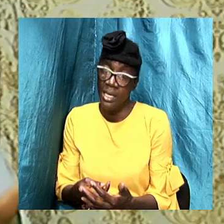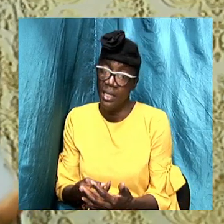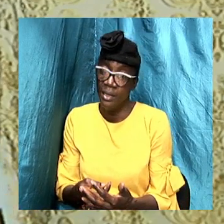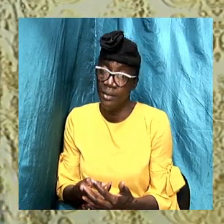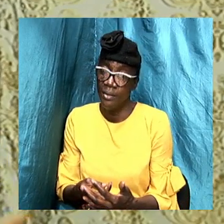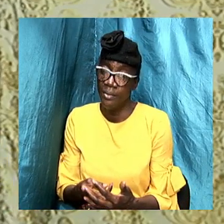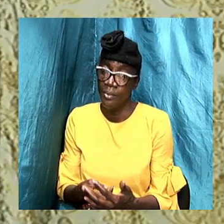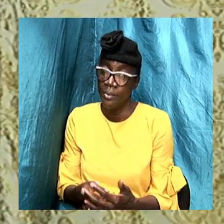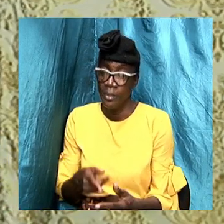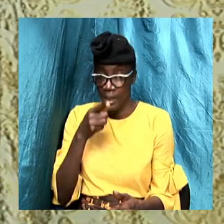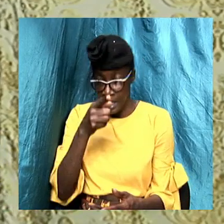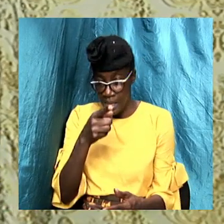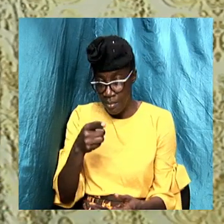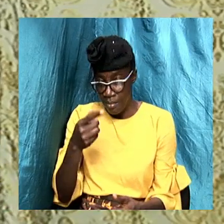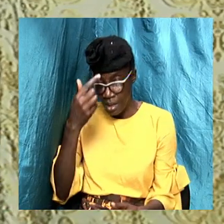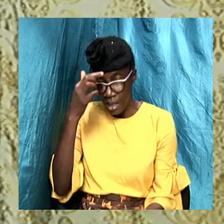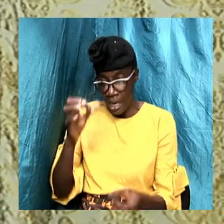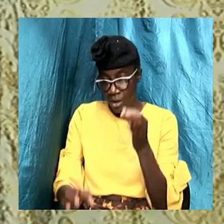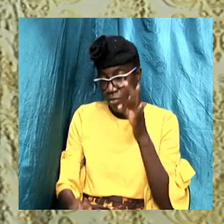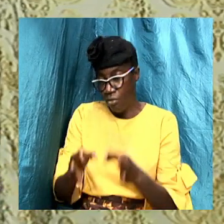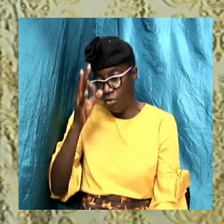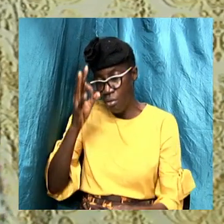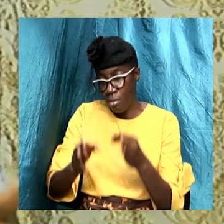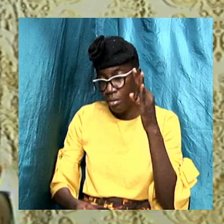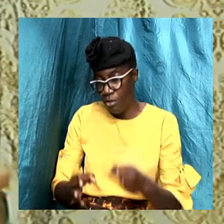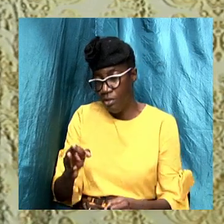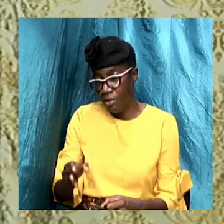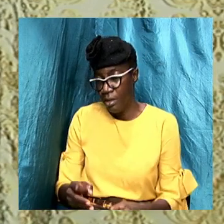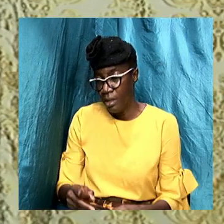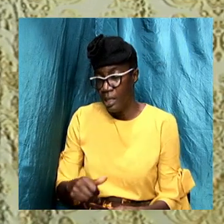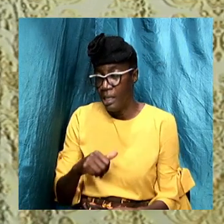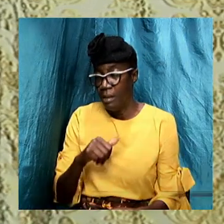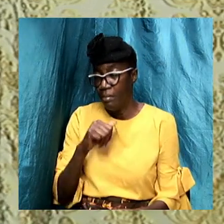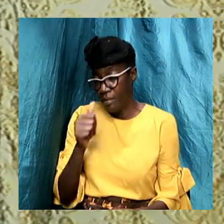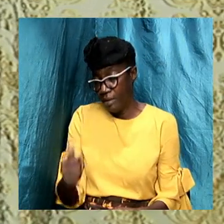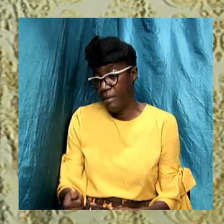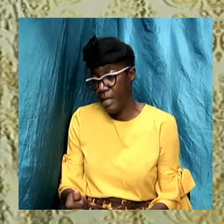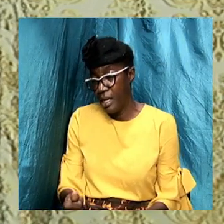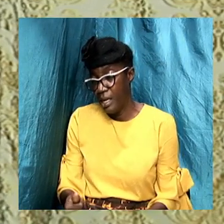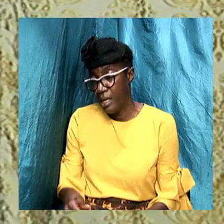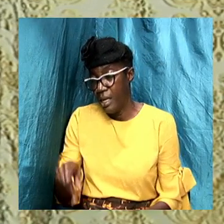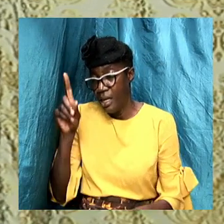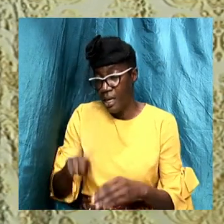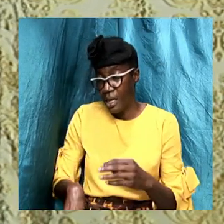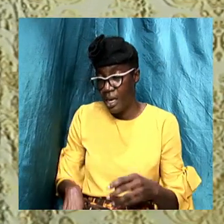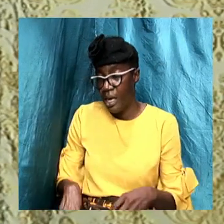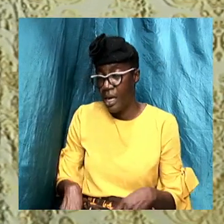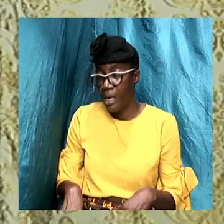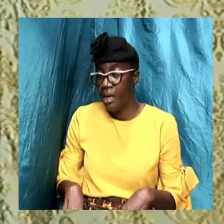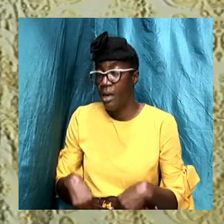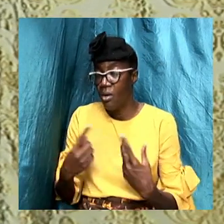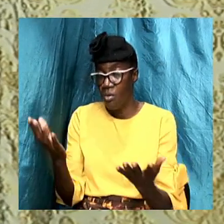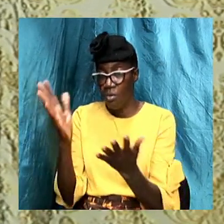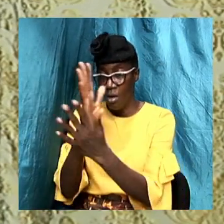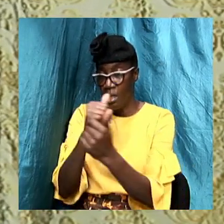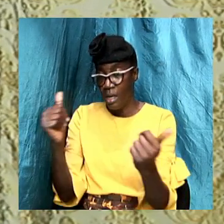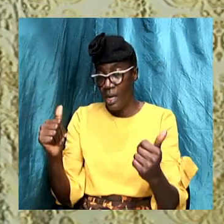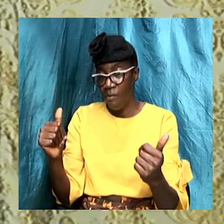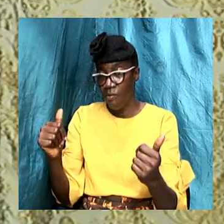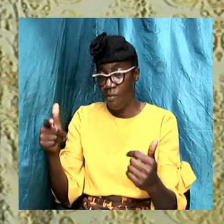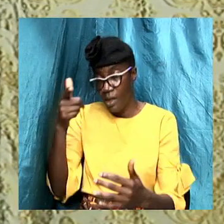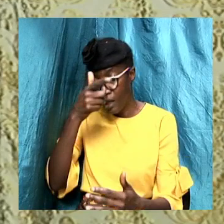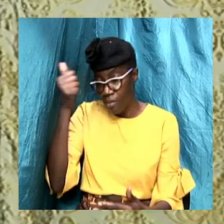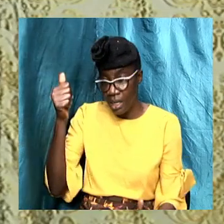I am judging and that I am saying that a person cannot go to heaven because